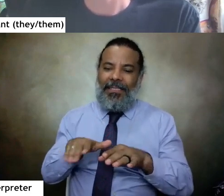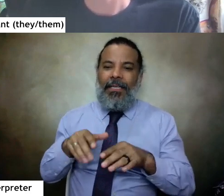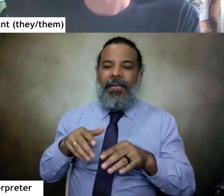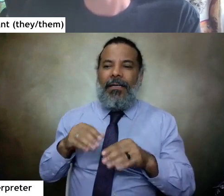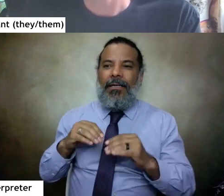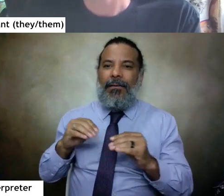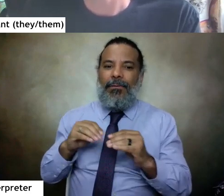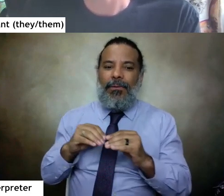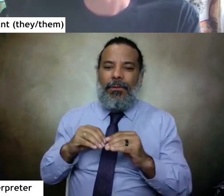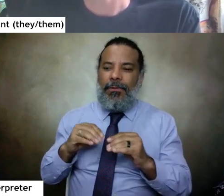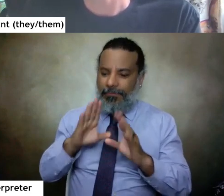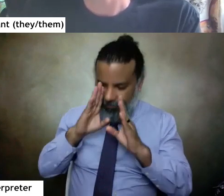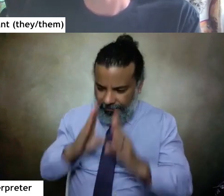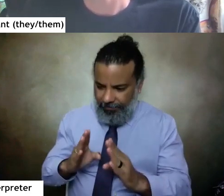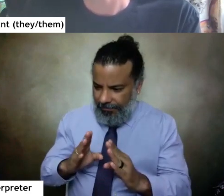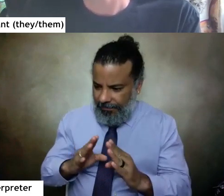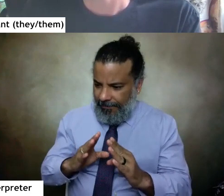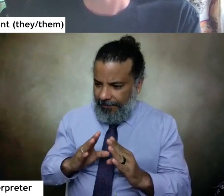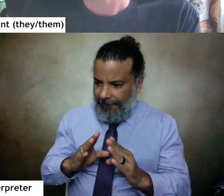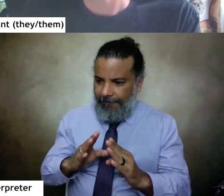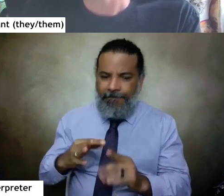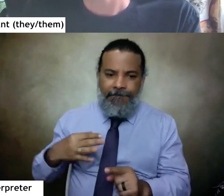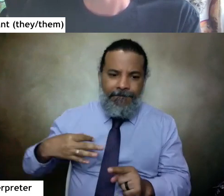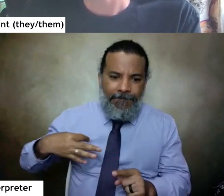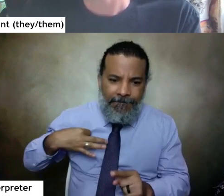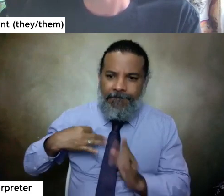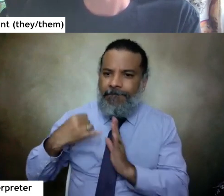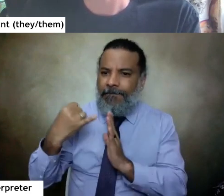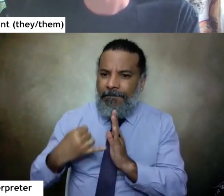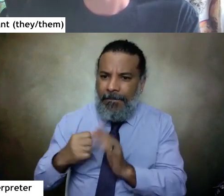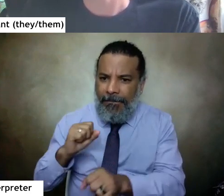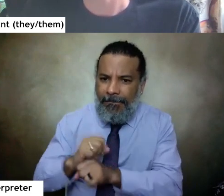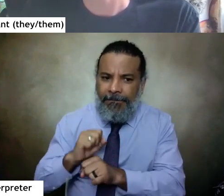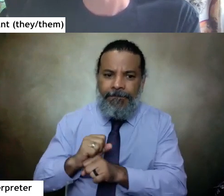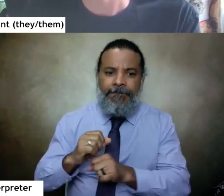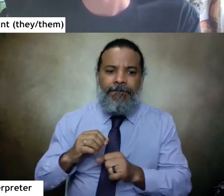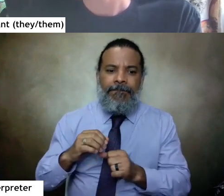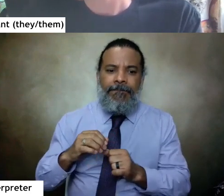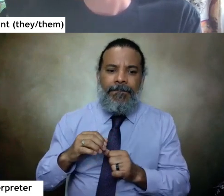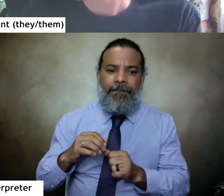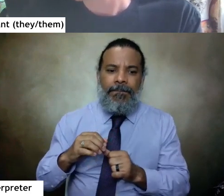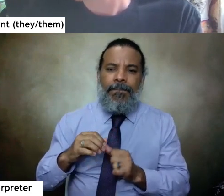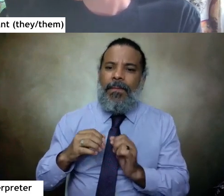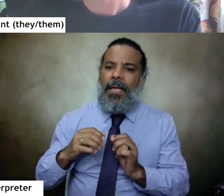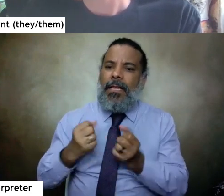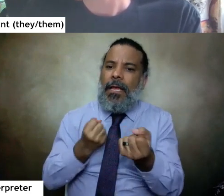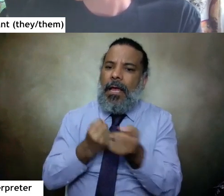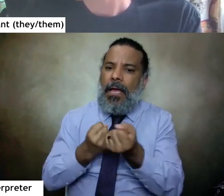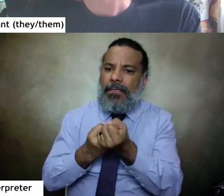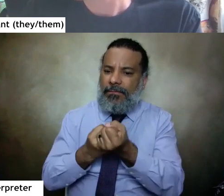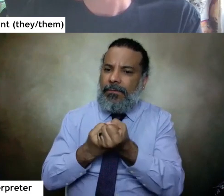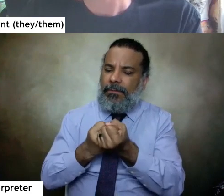more on um volunteer artwork and uh activist artwork and